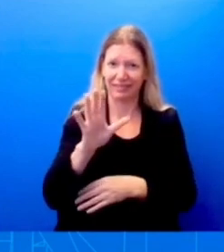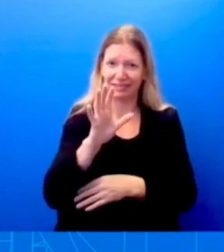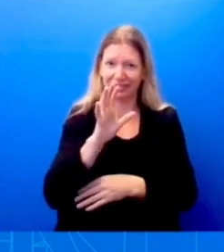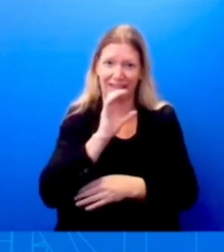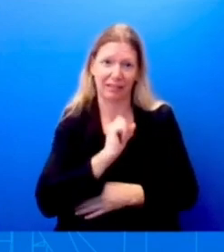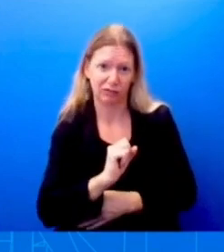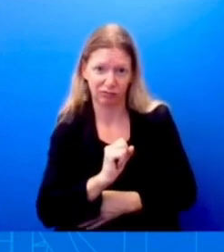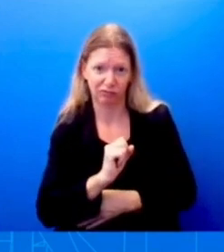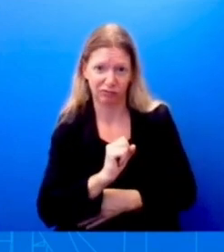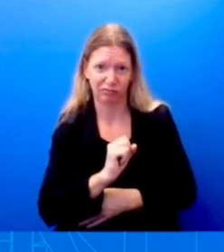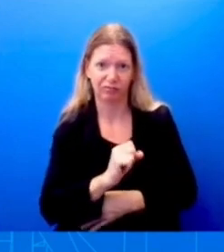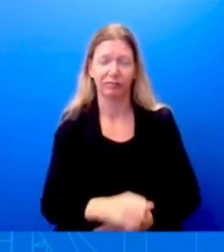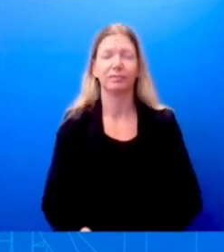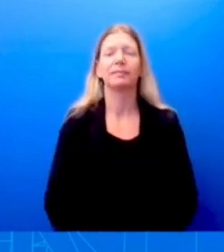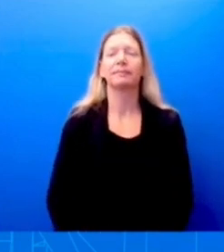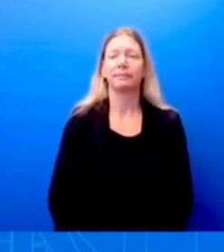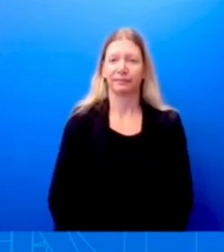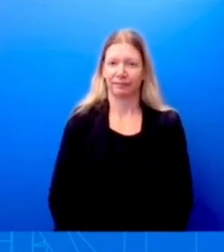often, as you know.